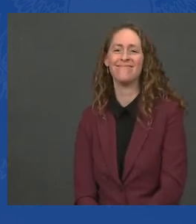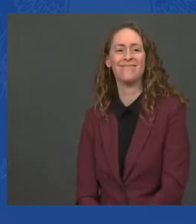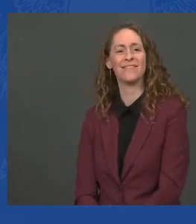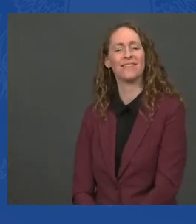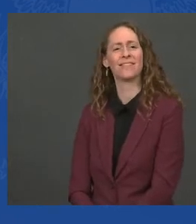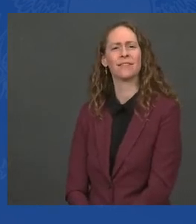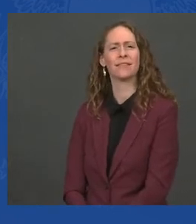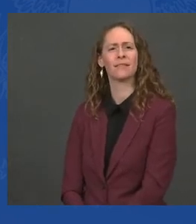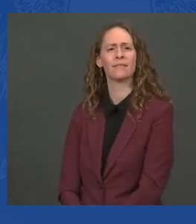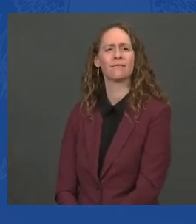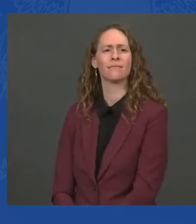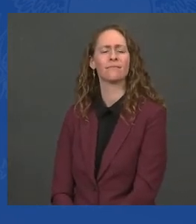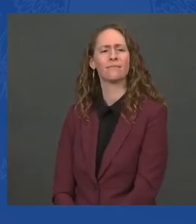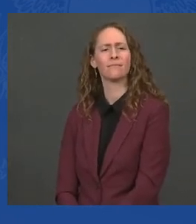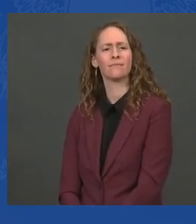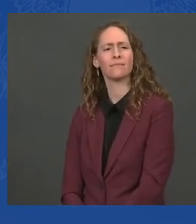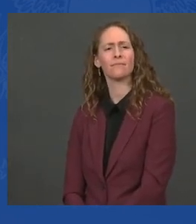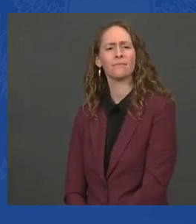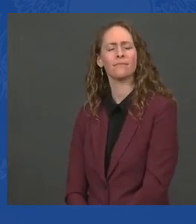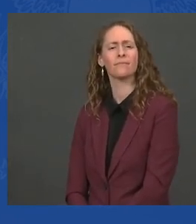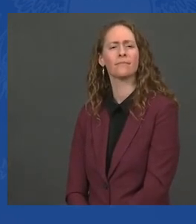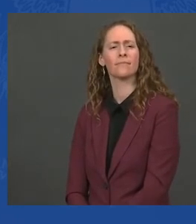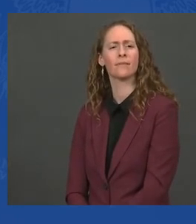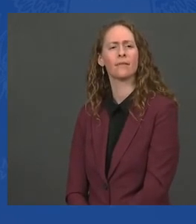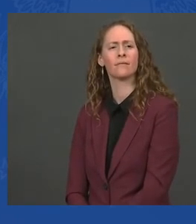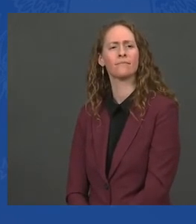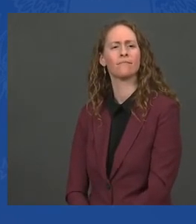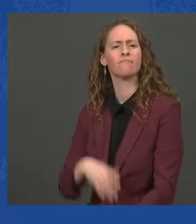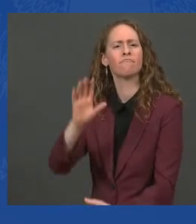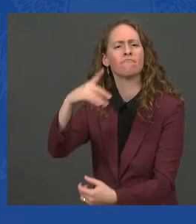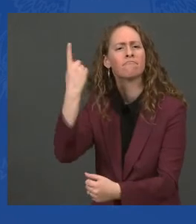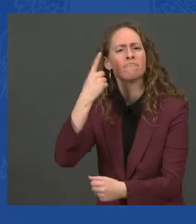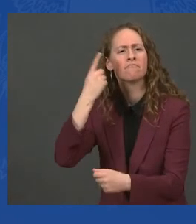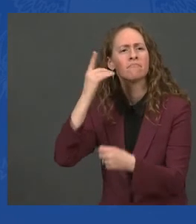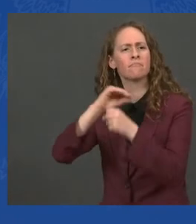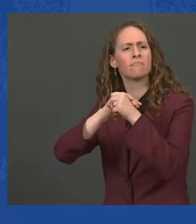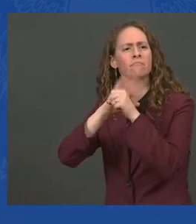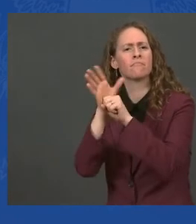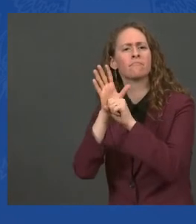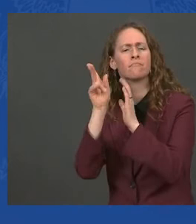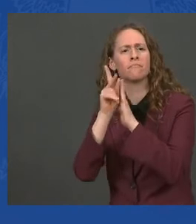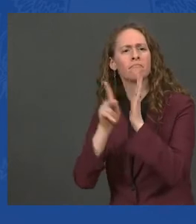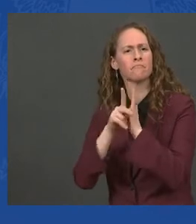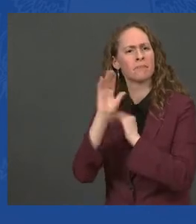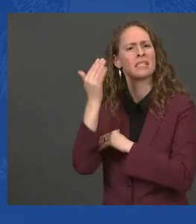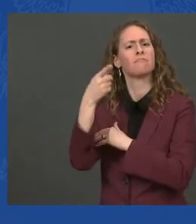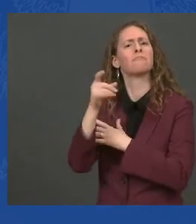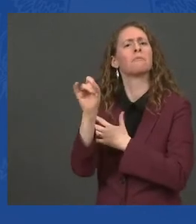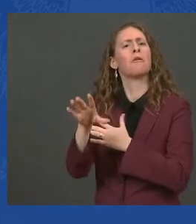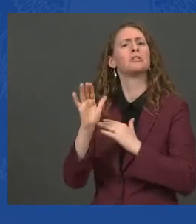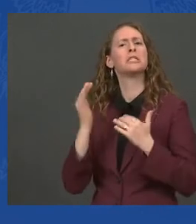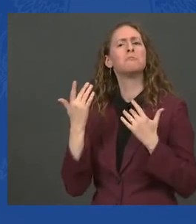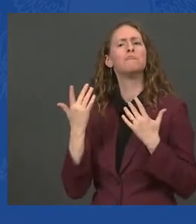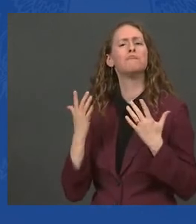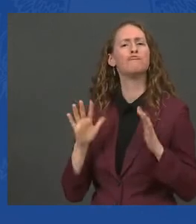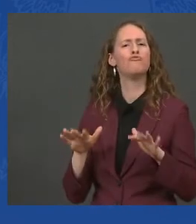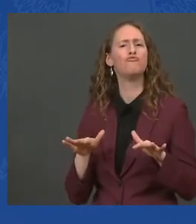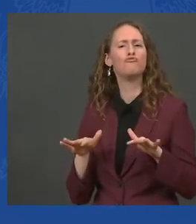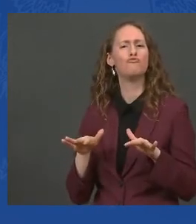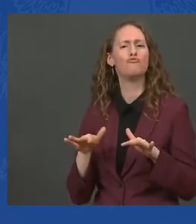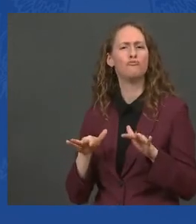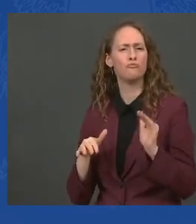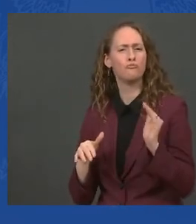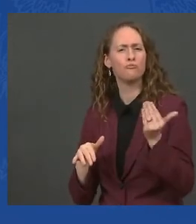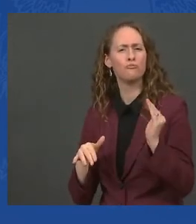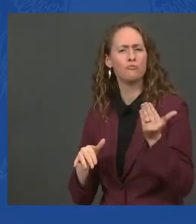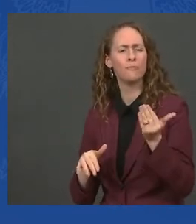administration is starting to soften some of the language. There's this new op-ed where you talk about COVID and we are going to beat it back. Are you